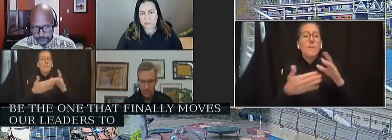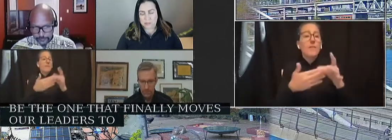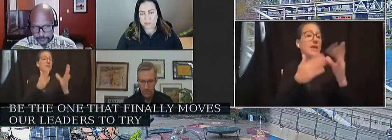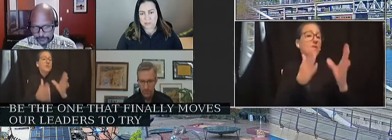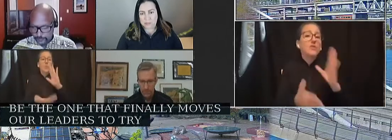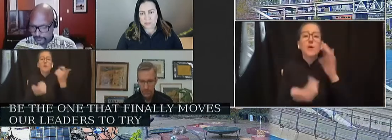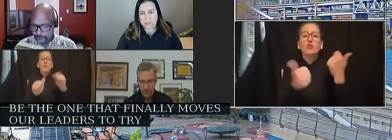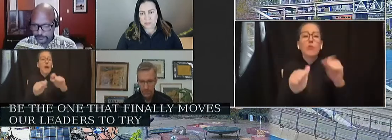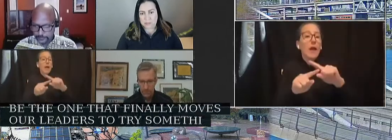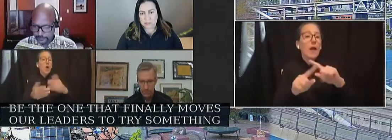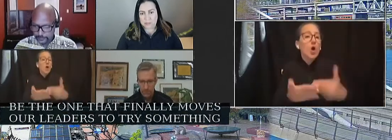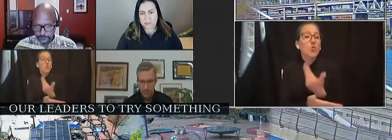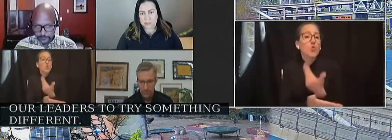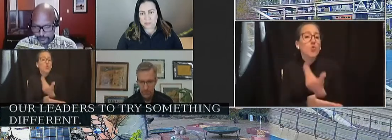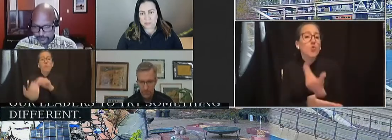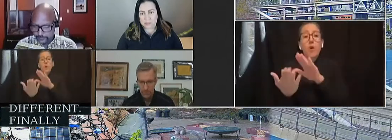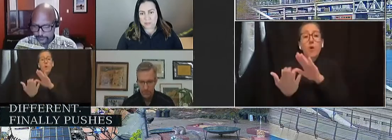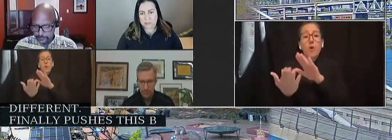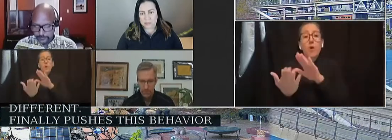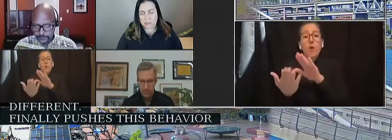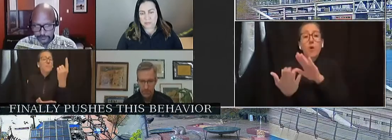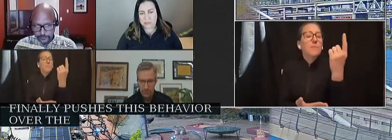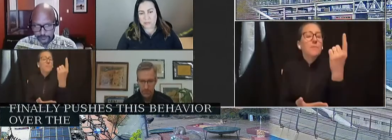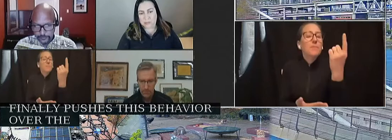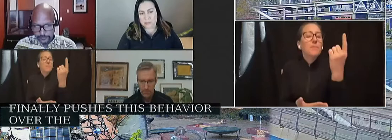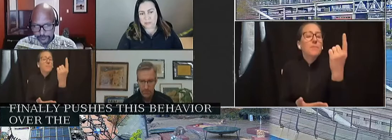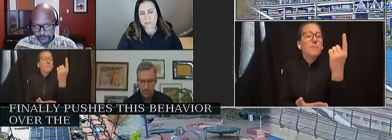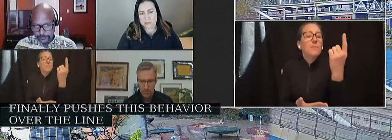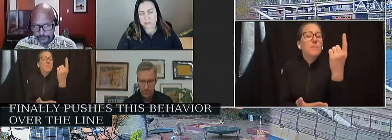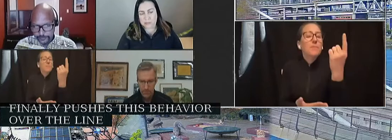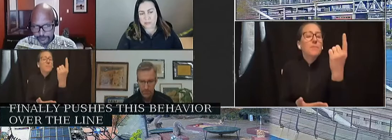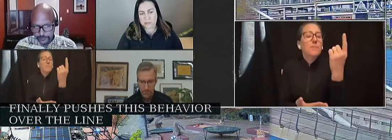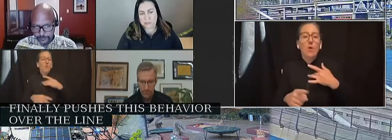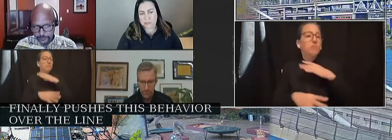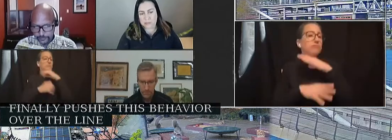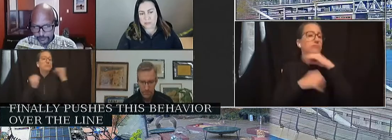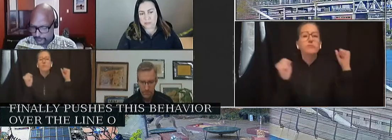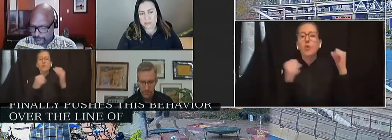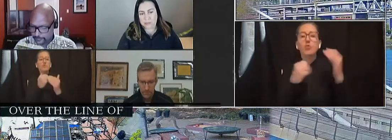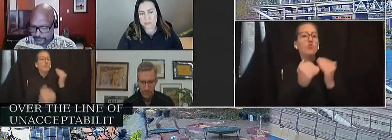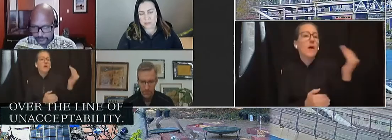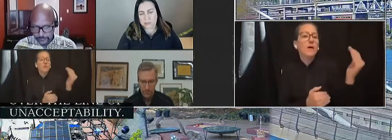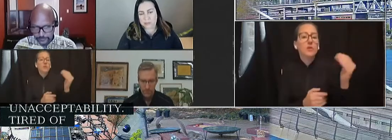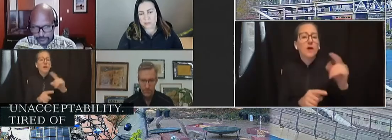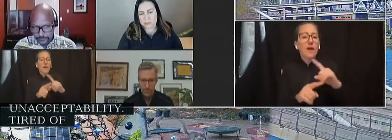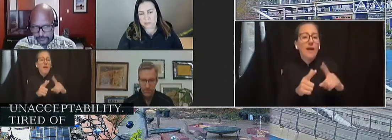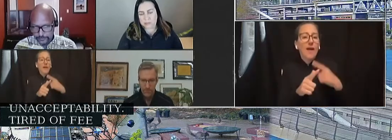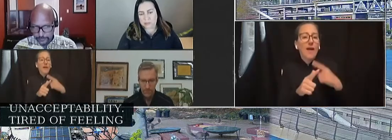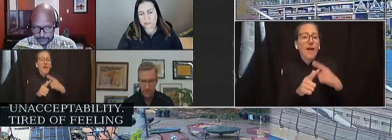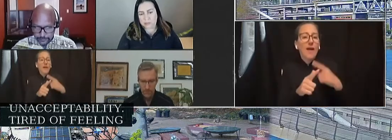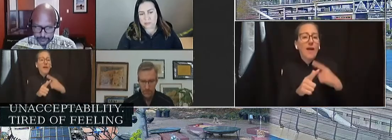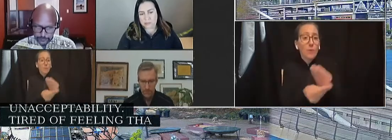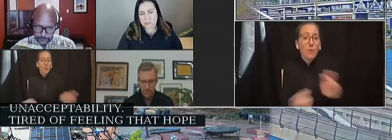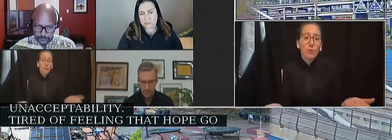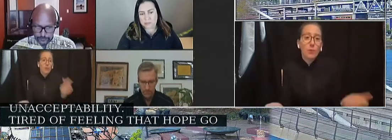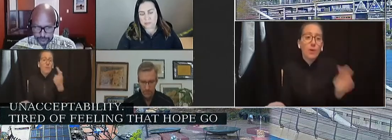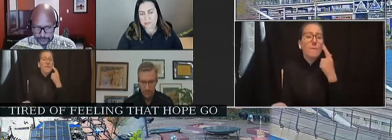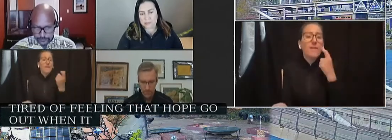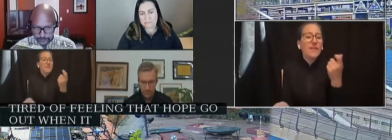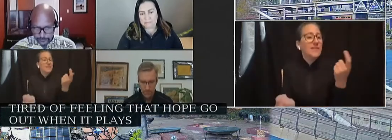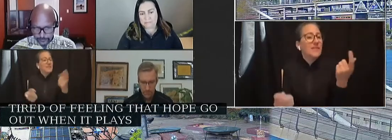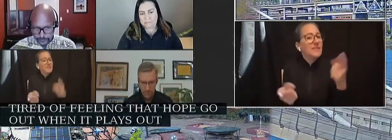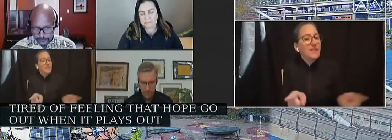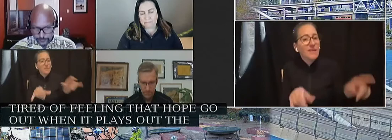finally pushes this behavior over the line of unacceptability, tired of feeling that hope go out when it plays out exactly the same as it has every time